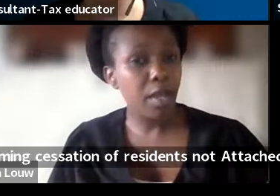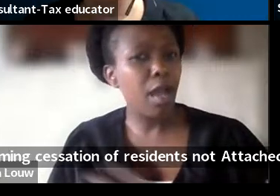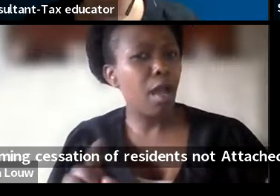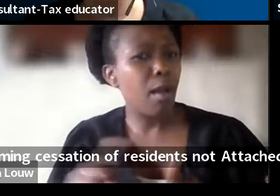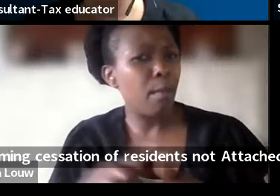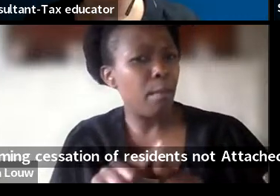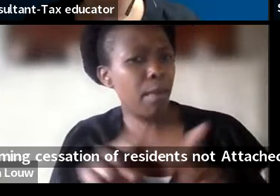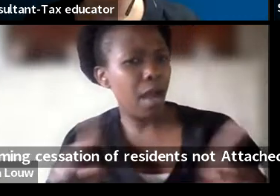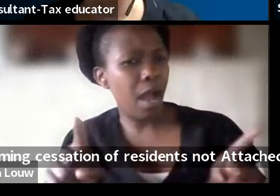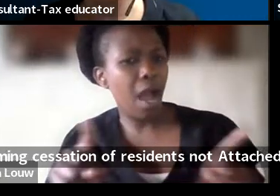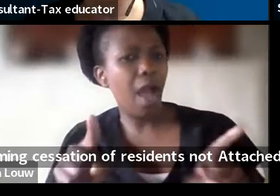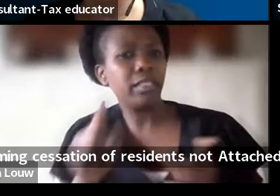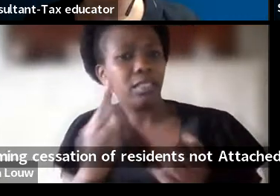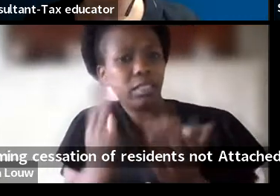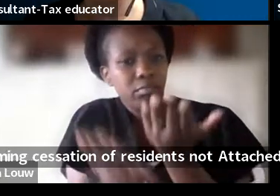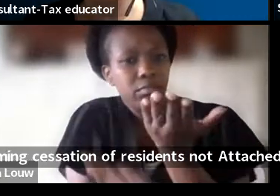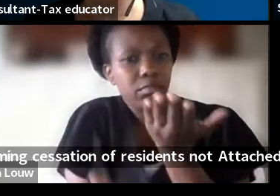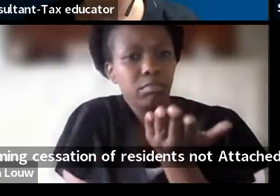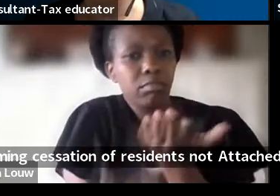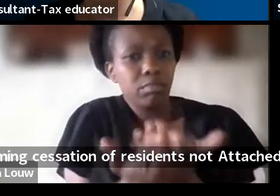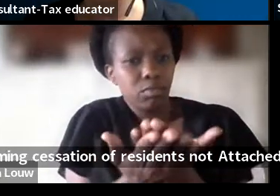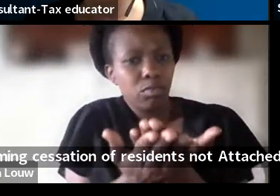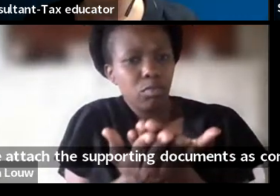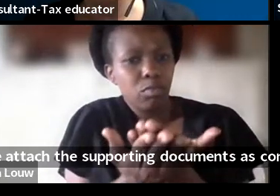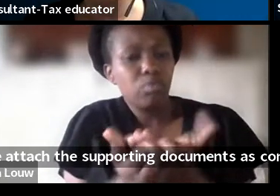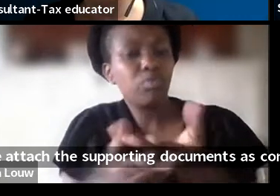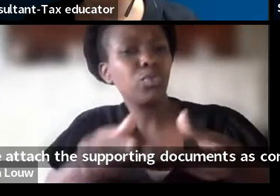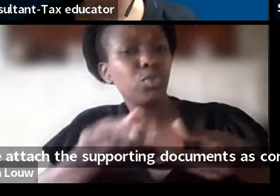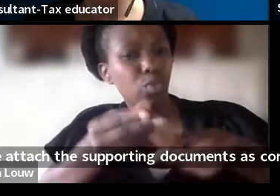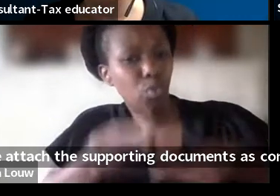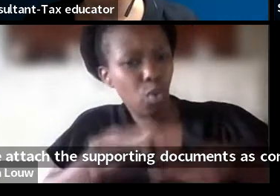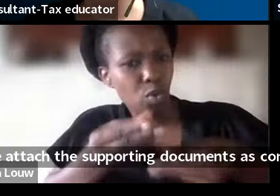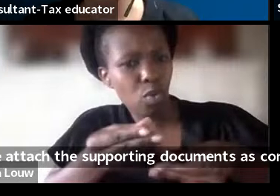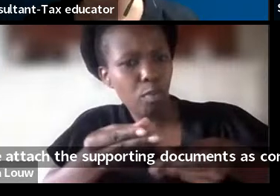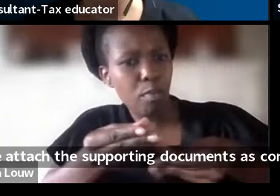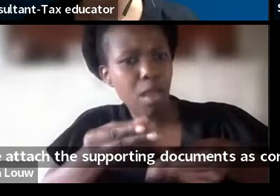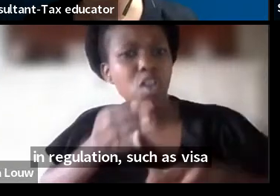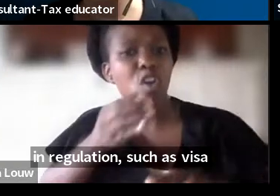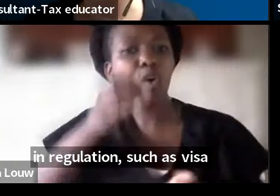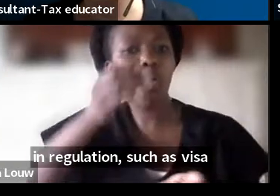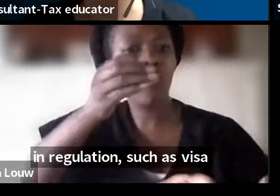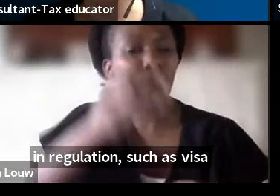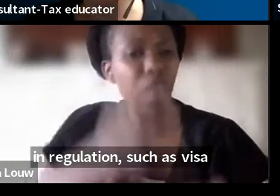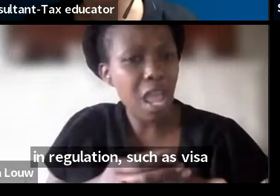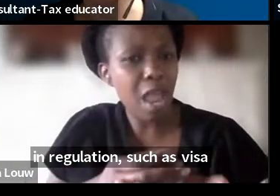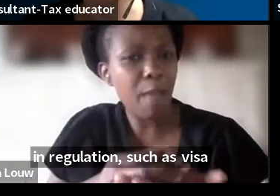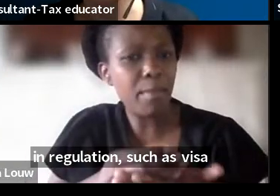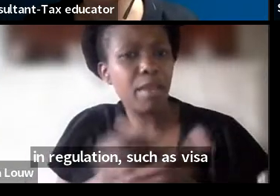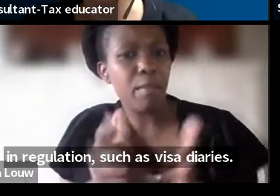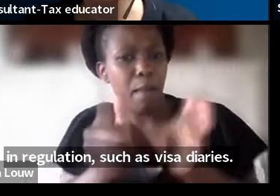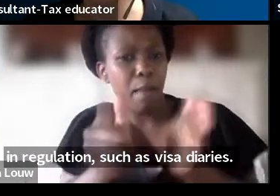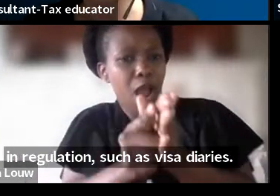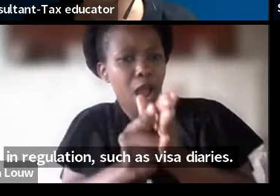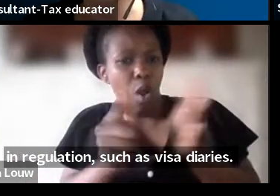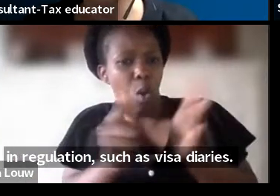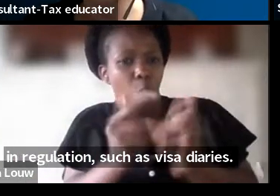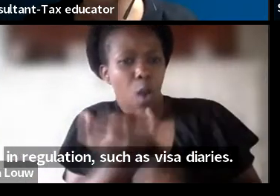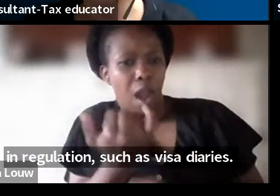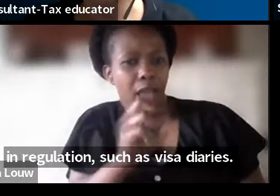supporting documents as confirmed in regulation, such as visa diaries. Can you assist, Darlene?